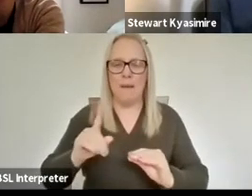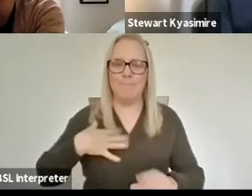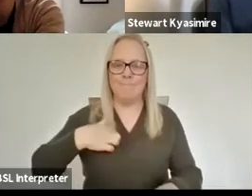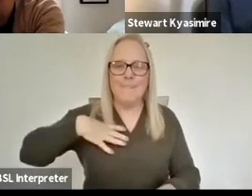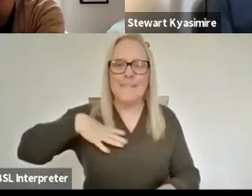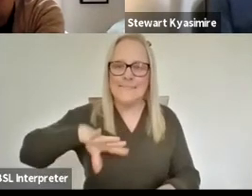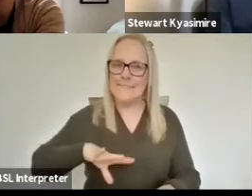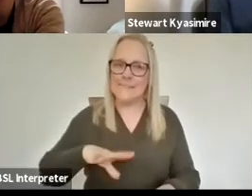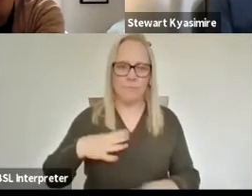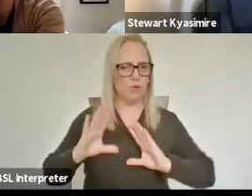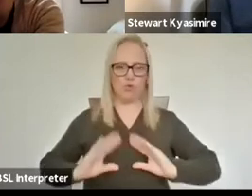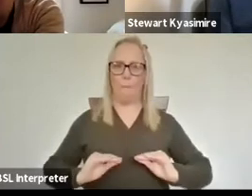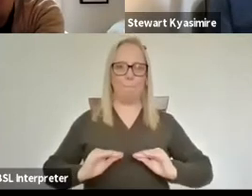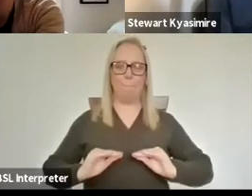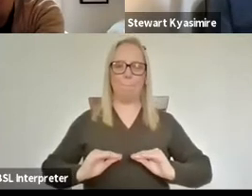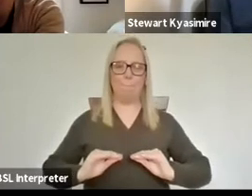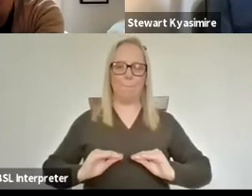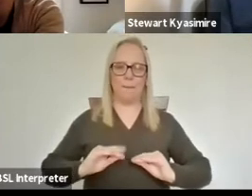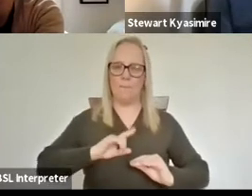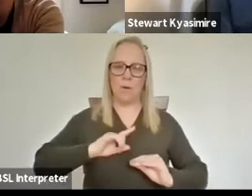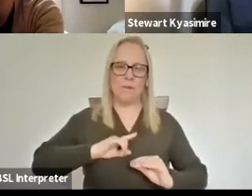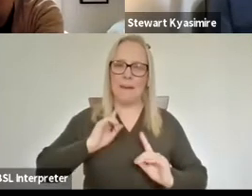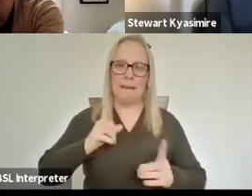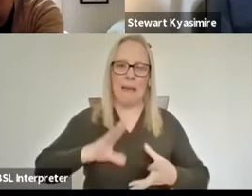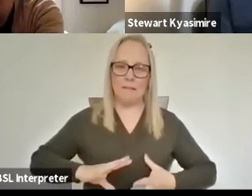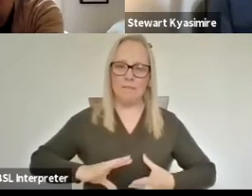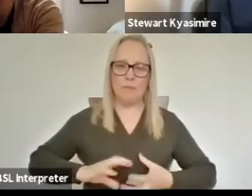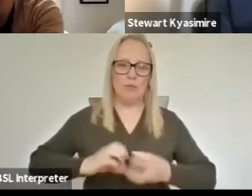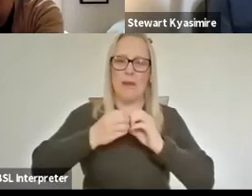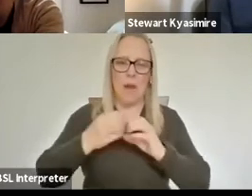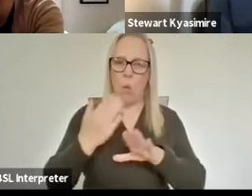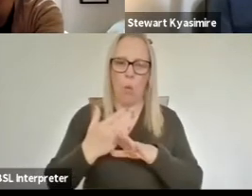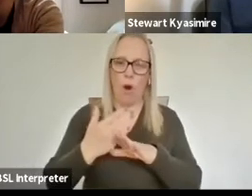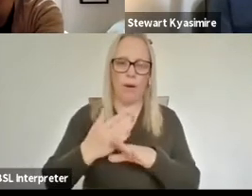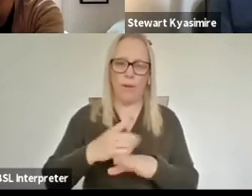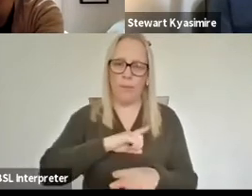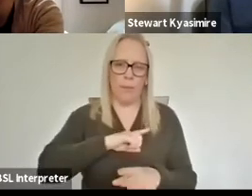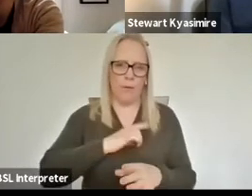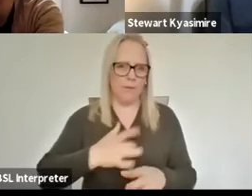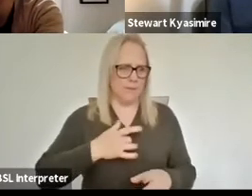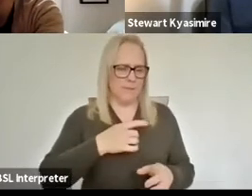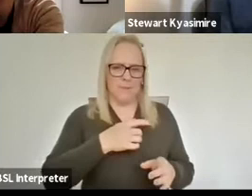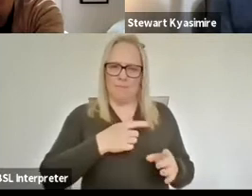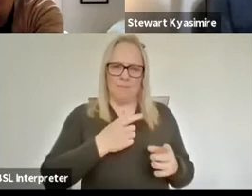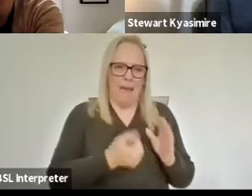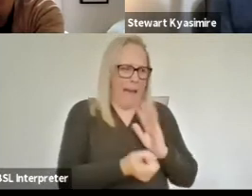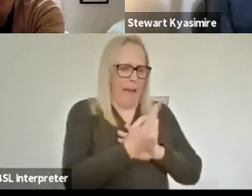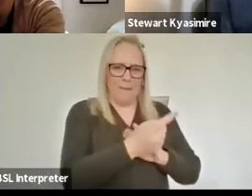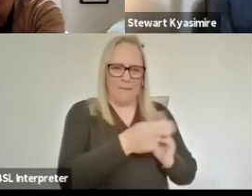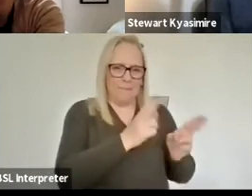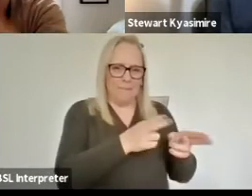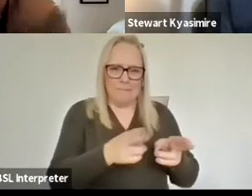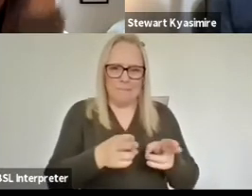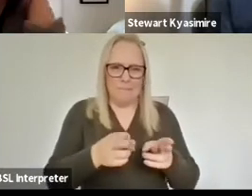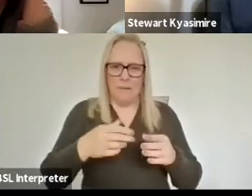I couldn't make work in the face of what was going on it felt what was the point in